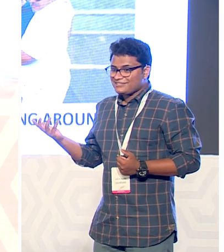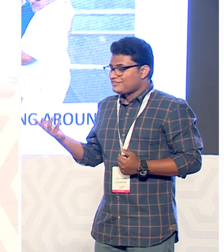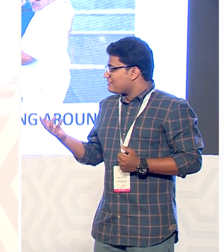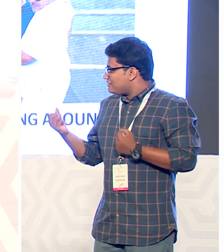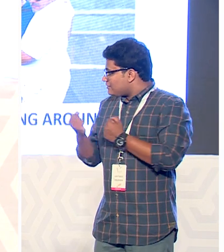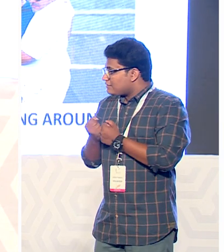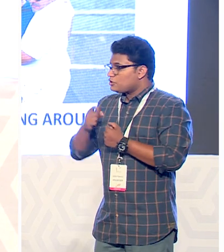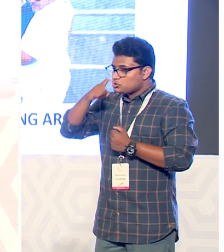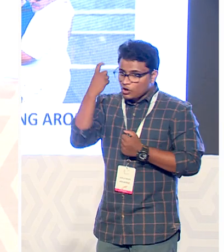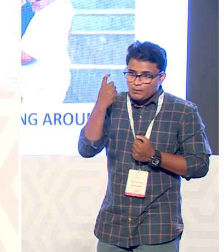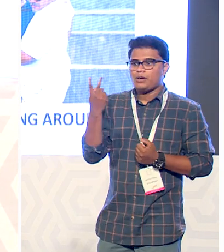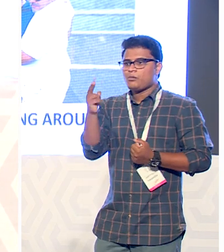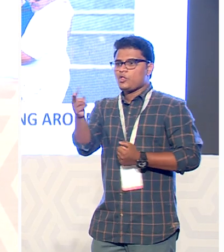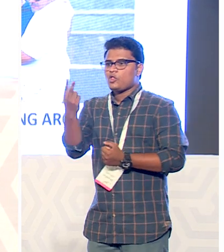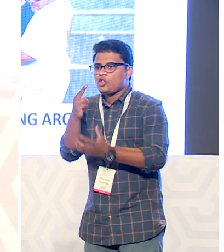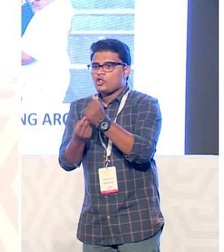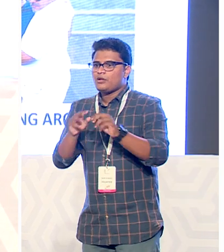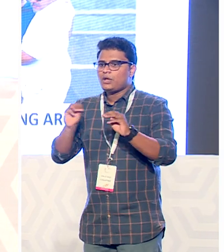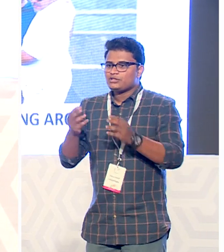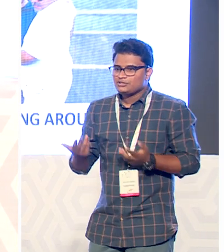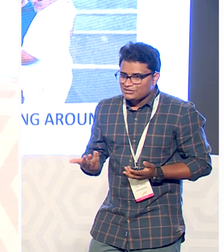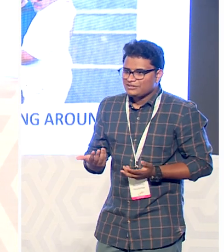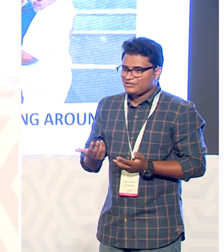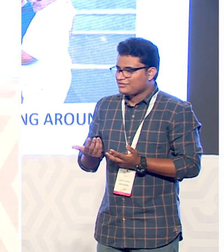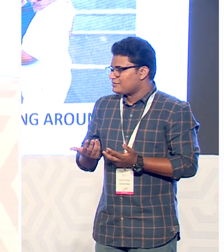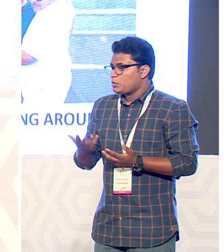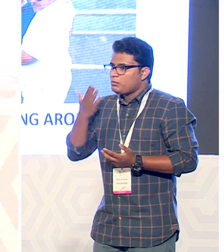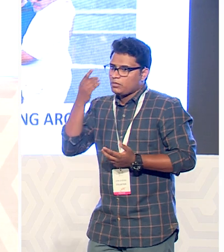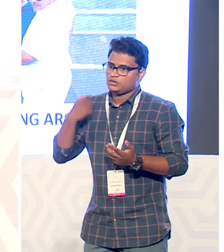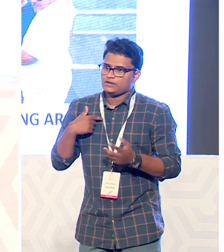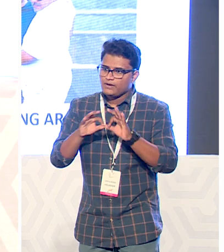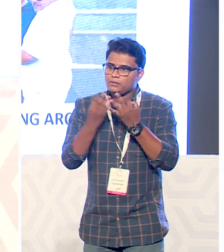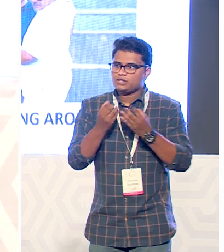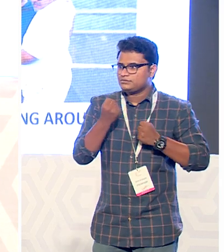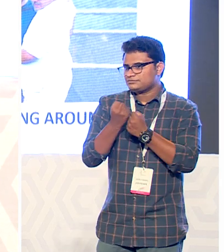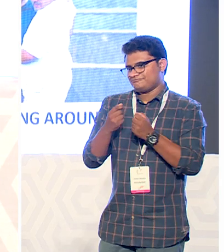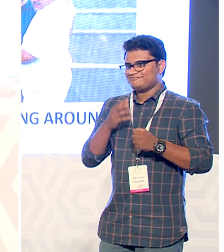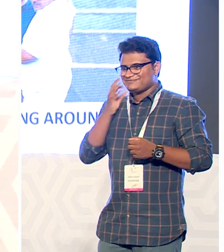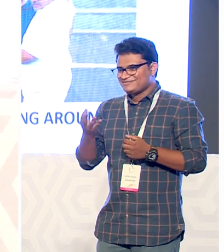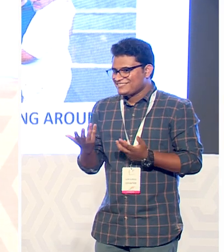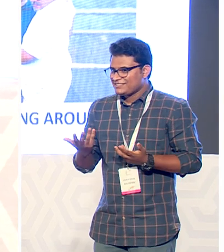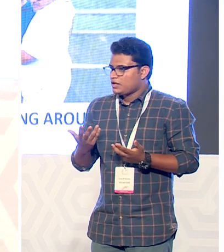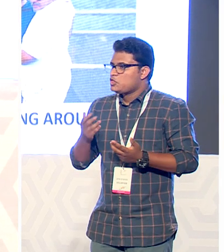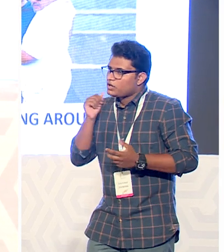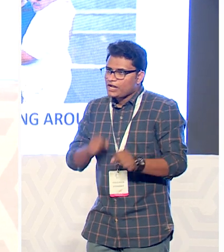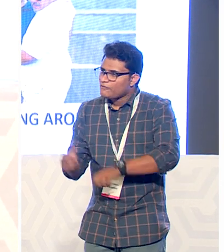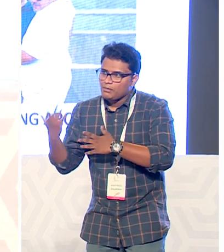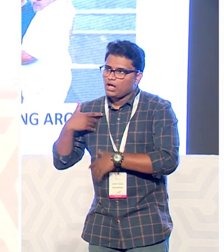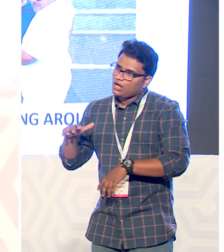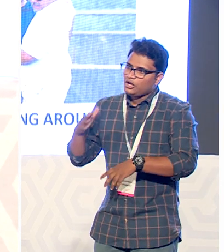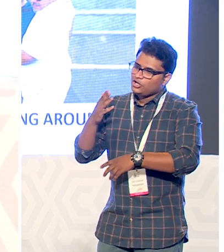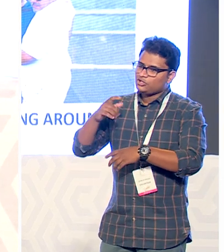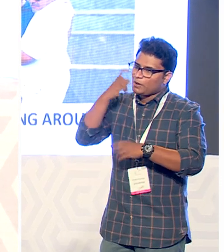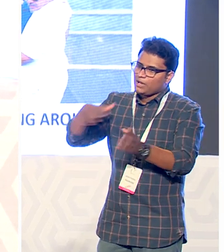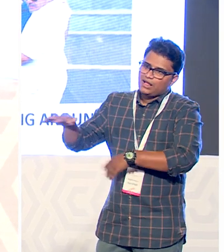job as well he had to have a career also he couldn't just give it up so that he could support me full